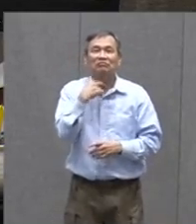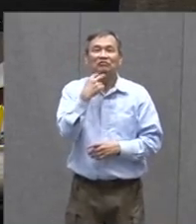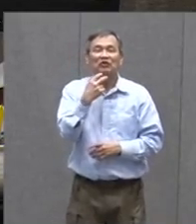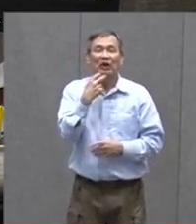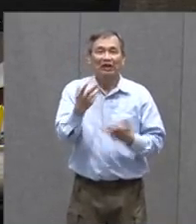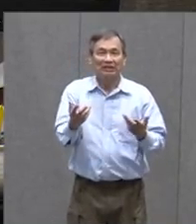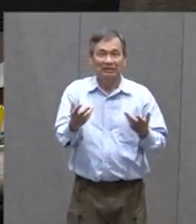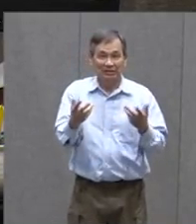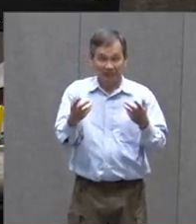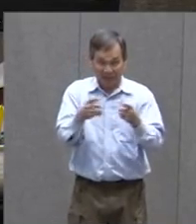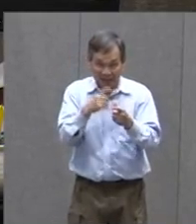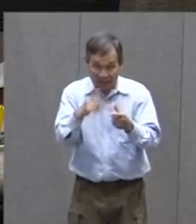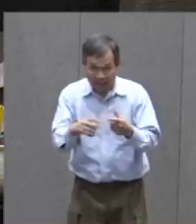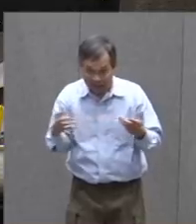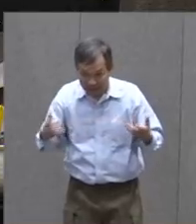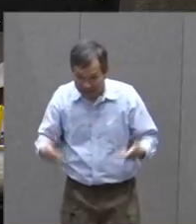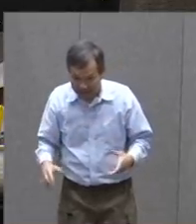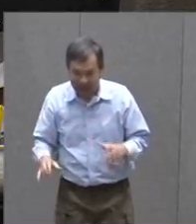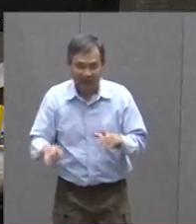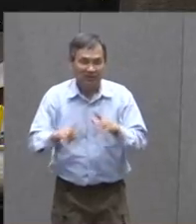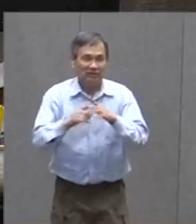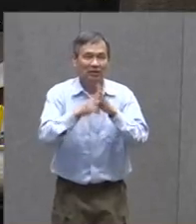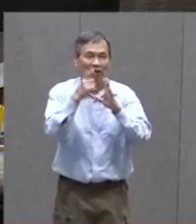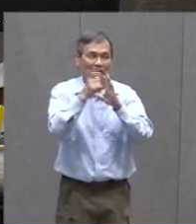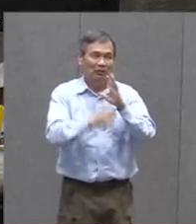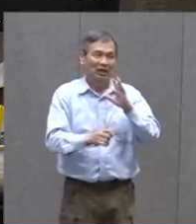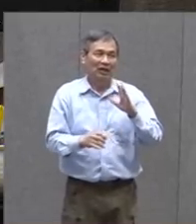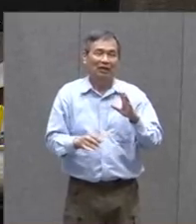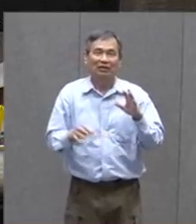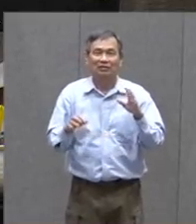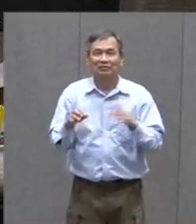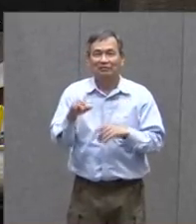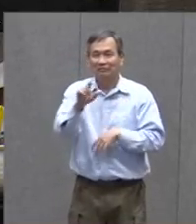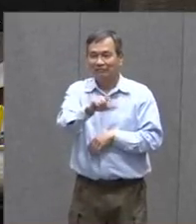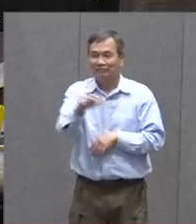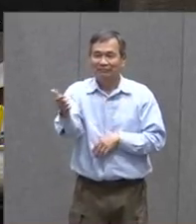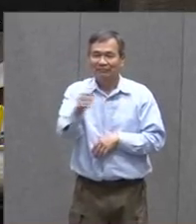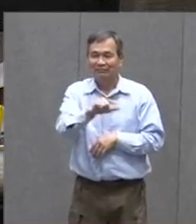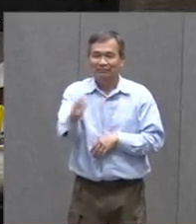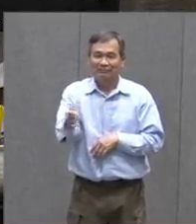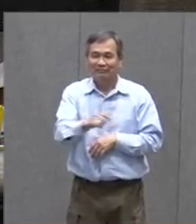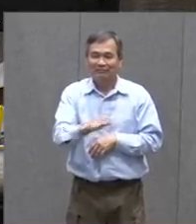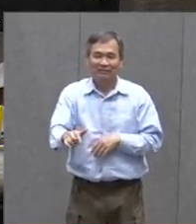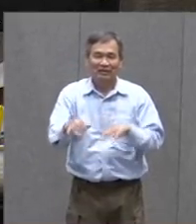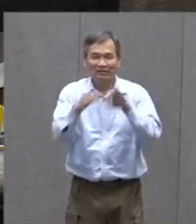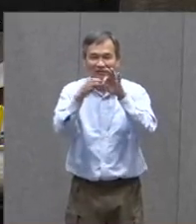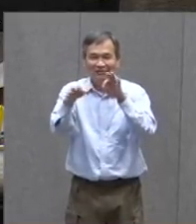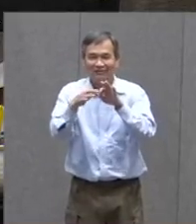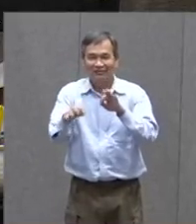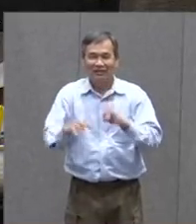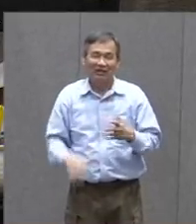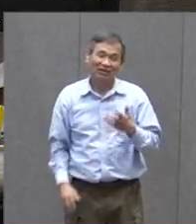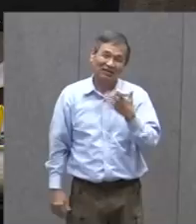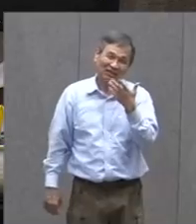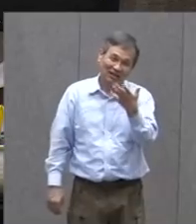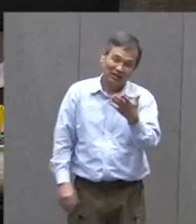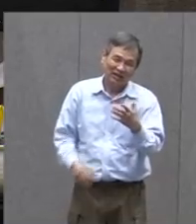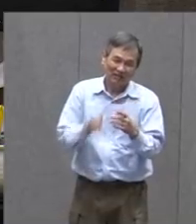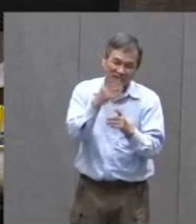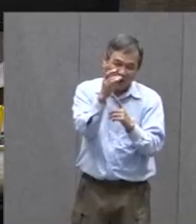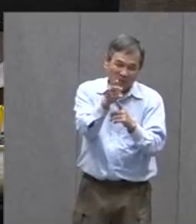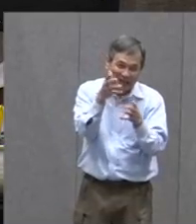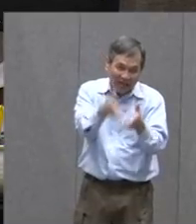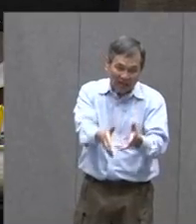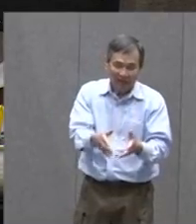And Then We're Going To Start Writing The Dialogue Now I Want To Talk A Little Bit About Dialogue Here We Have Just A Few Minutes